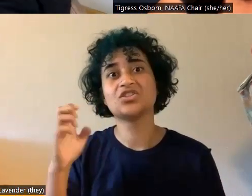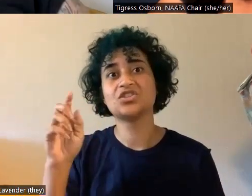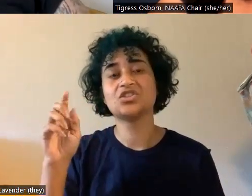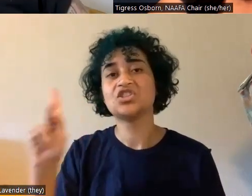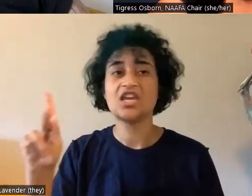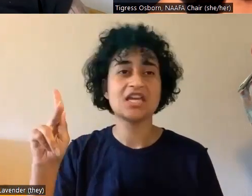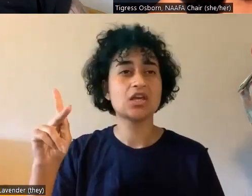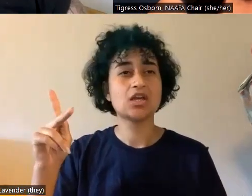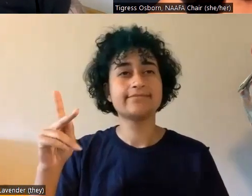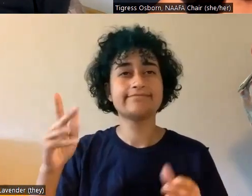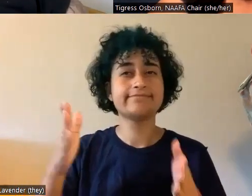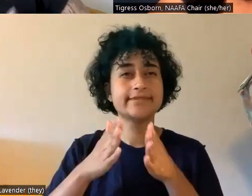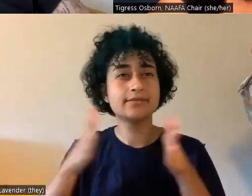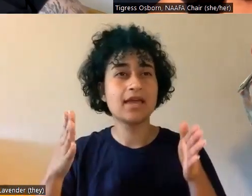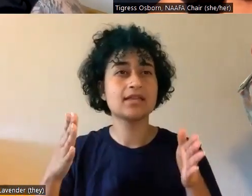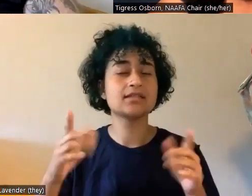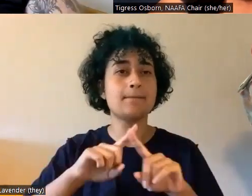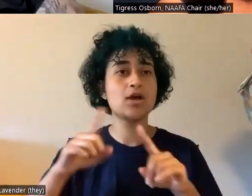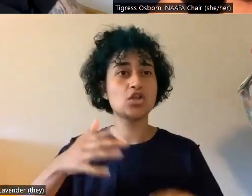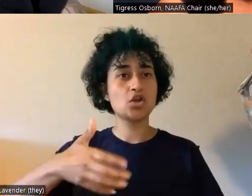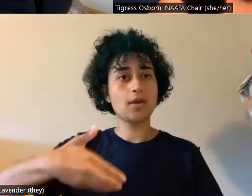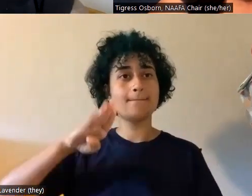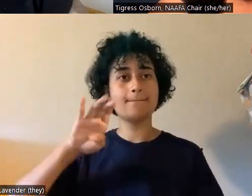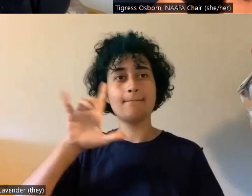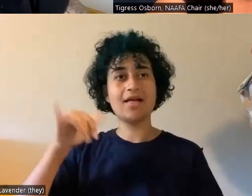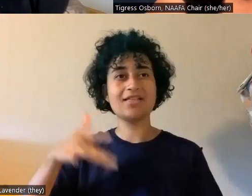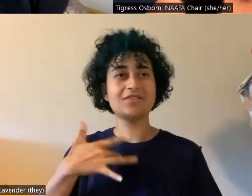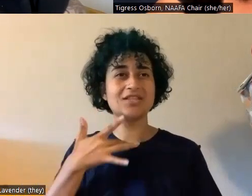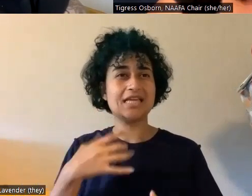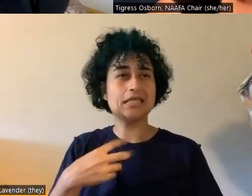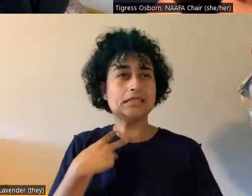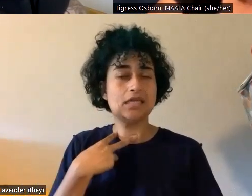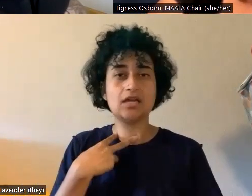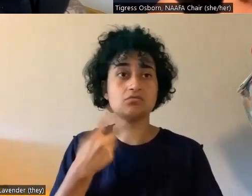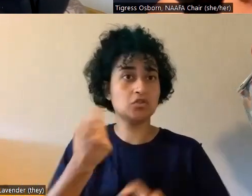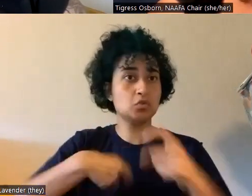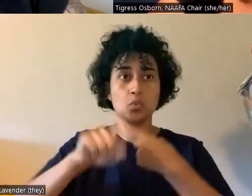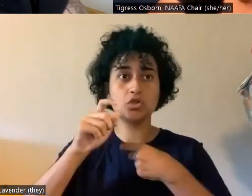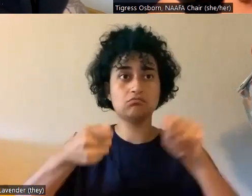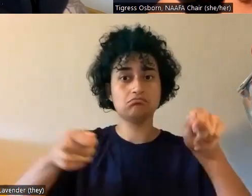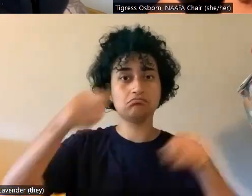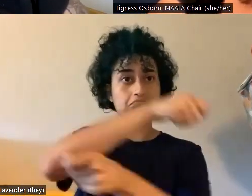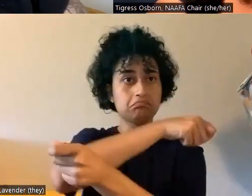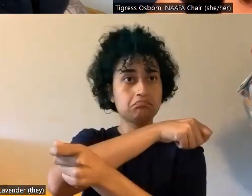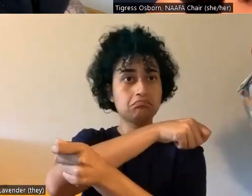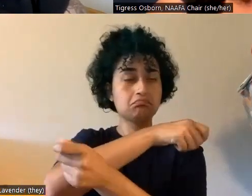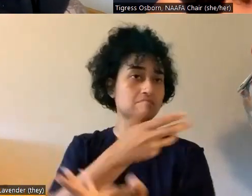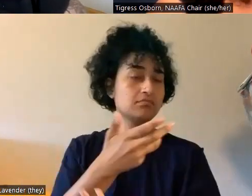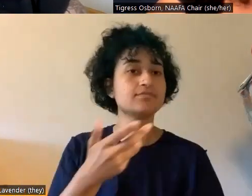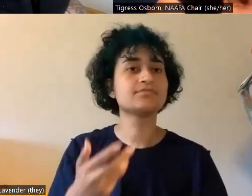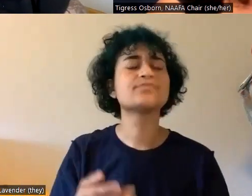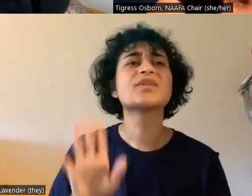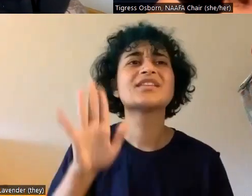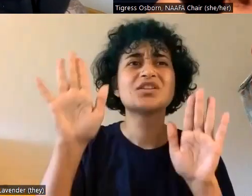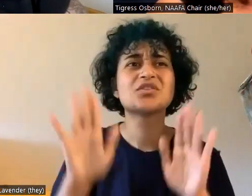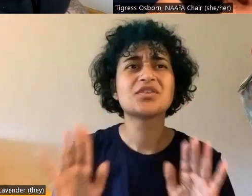feel tight in your belly area, just switch it. It's just such a great example too, of just like trying